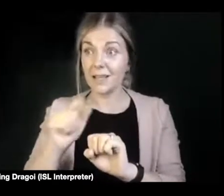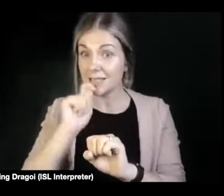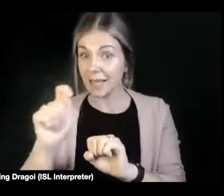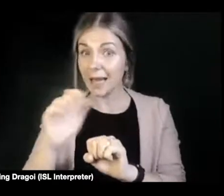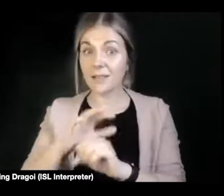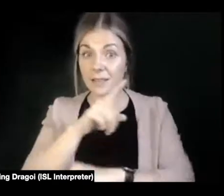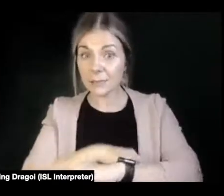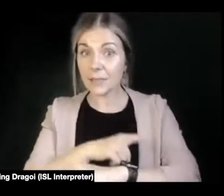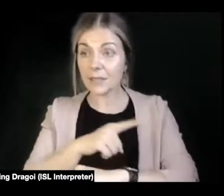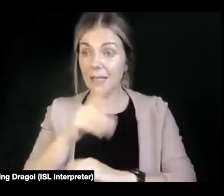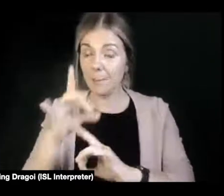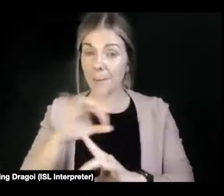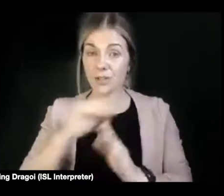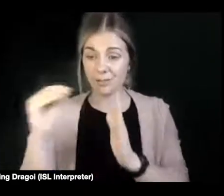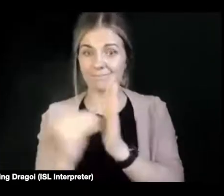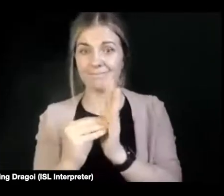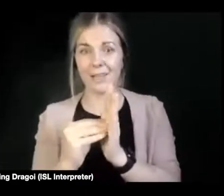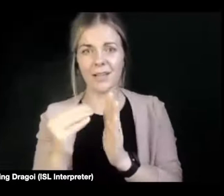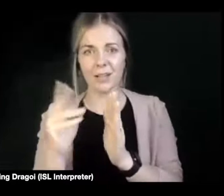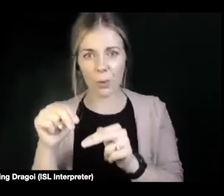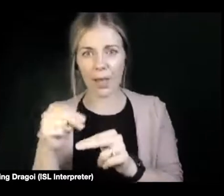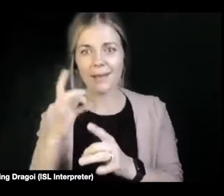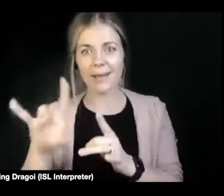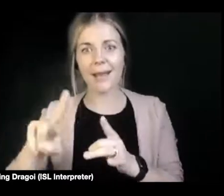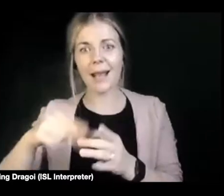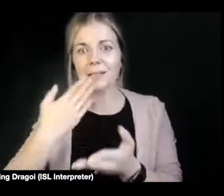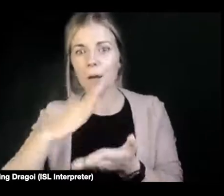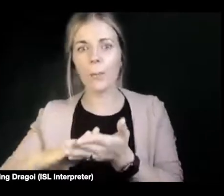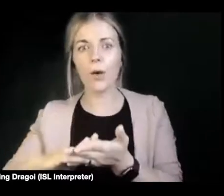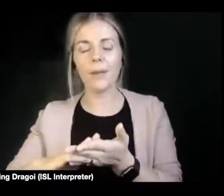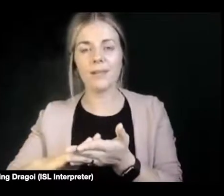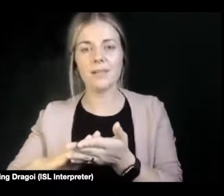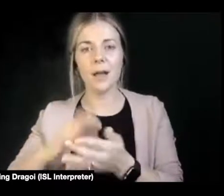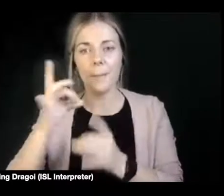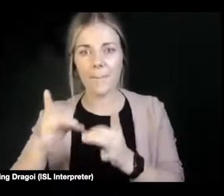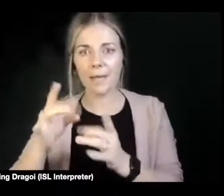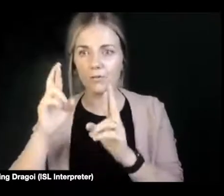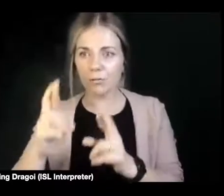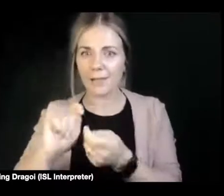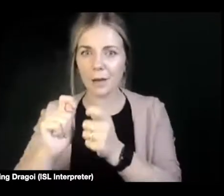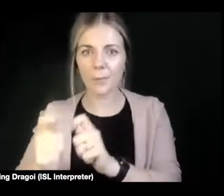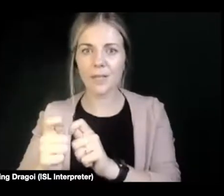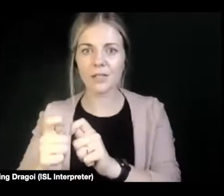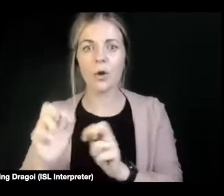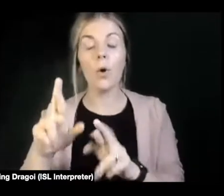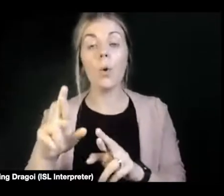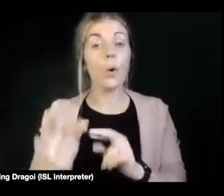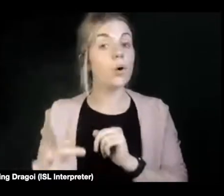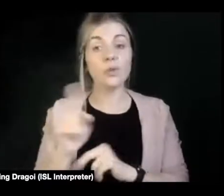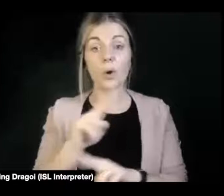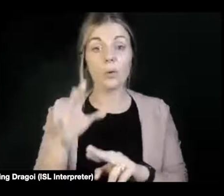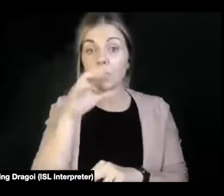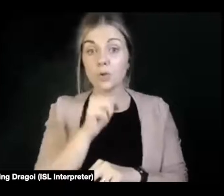in place. And don't assume, well, because I made that intervention for one person with a visual impairment or a physical impairment.